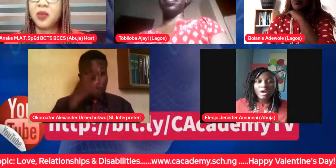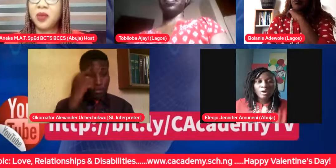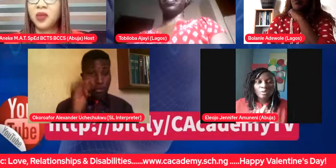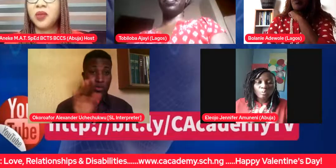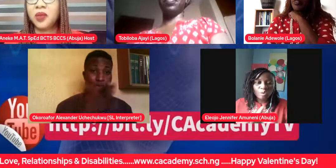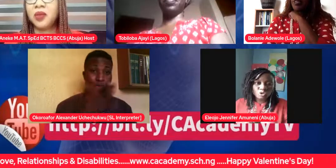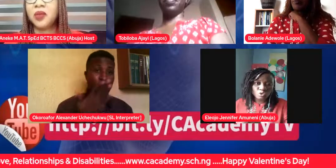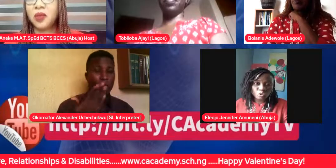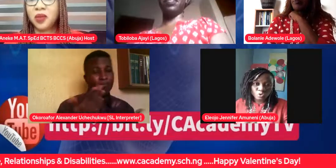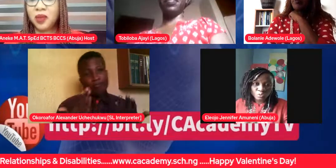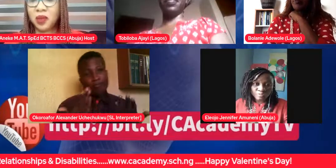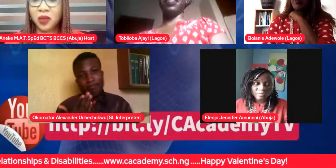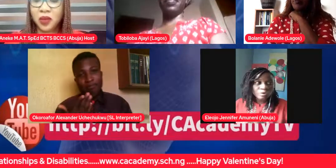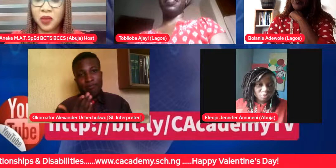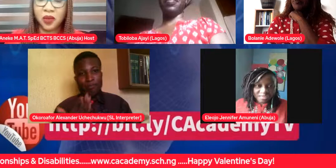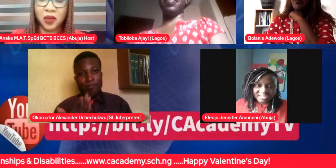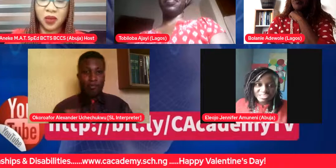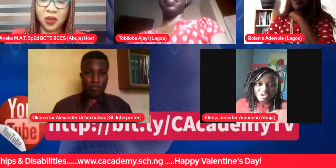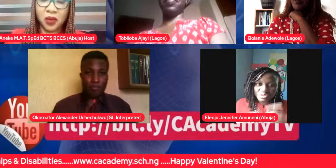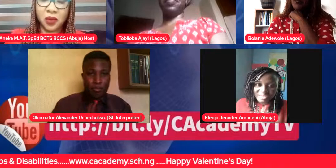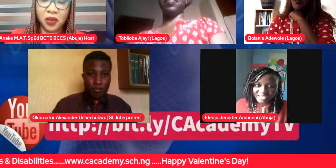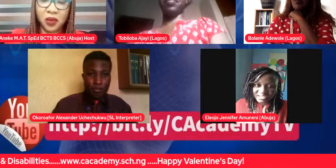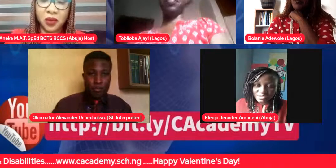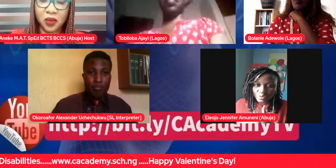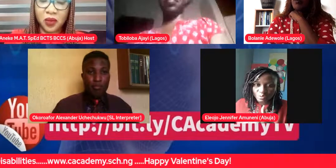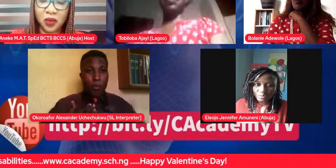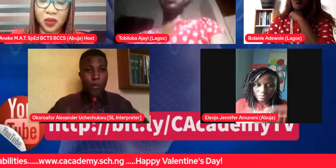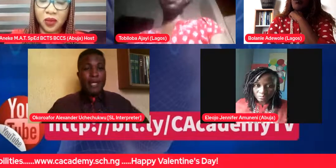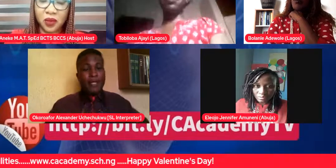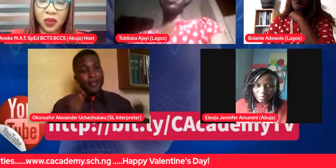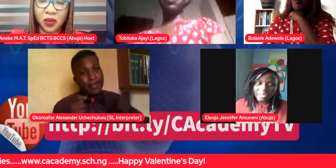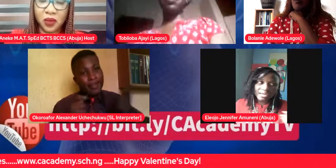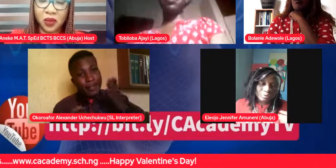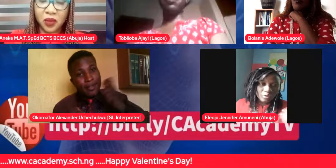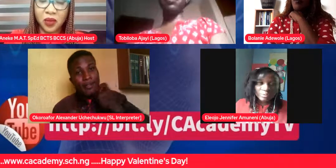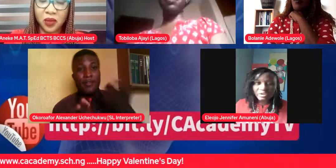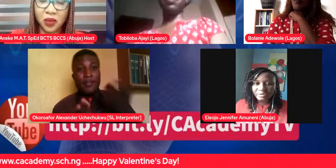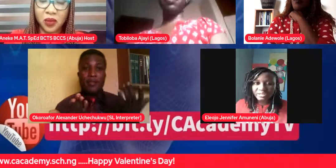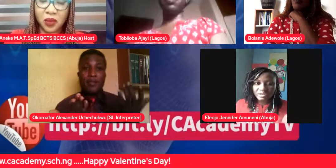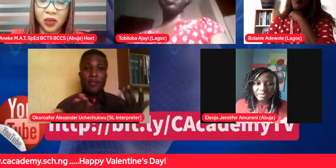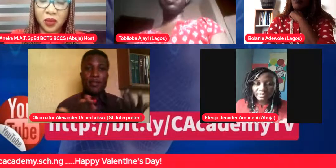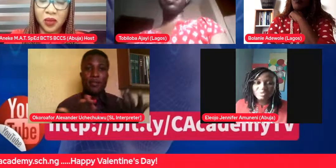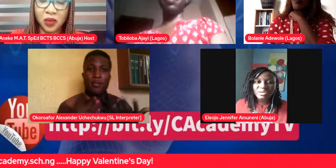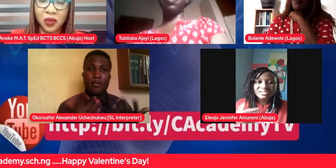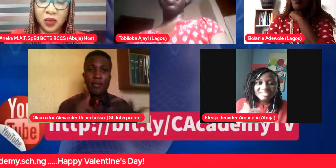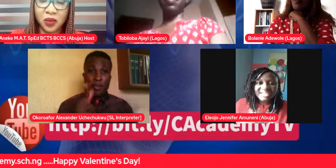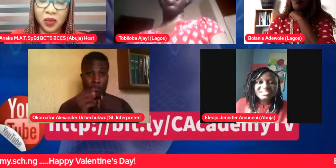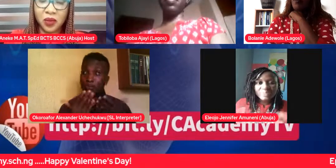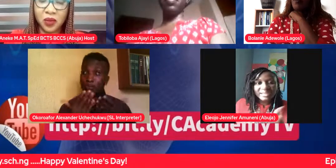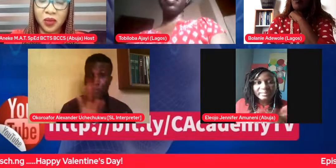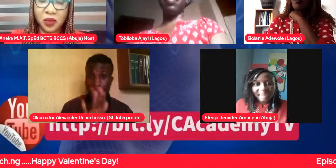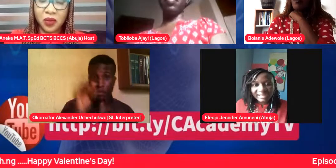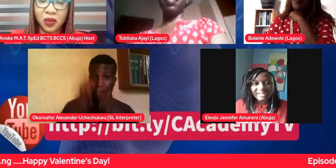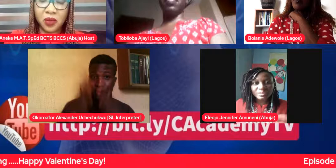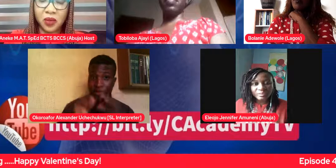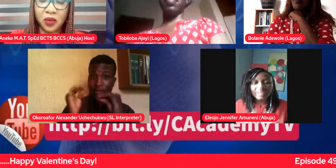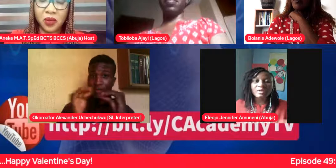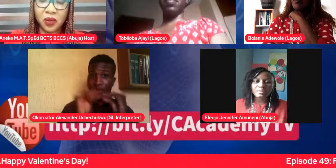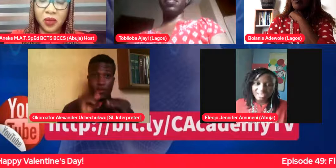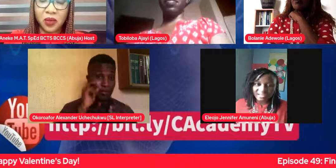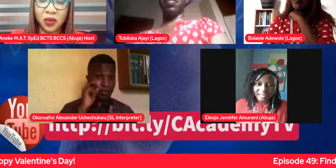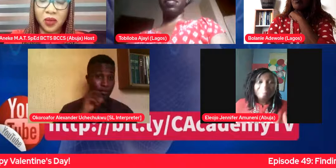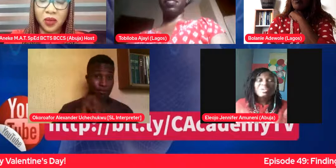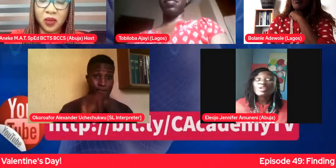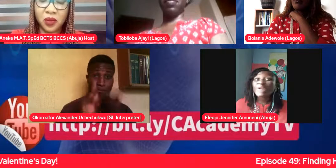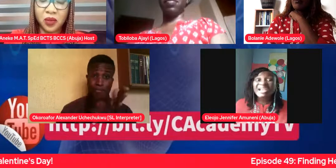decide what to do. You know, do they teach you sex in school? Okay, no, we don't really talk about it. Okay, sex is when a man and a woman